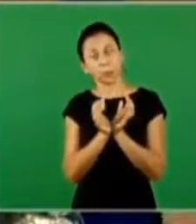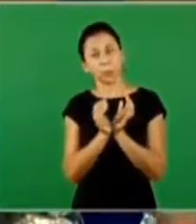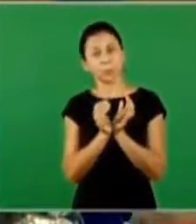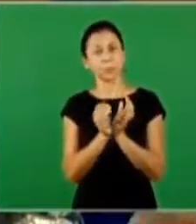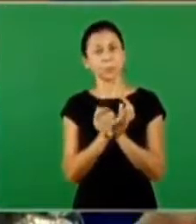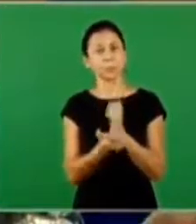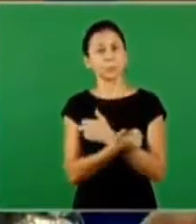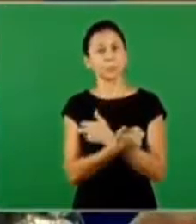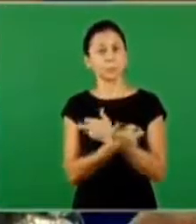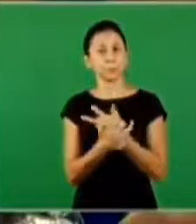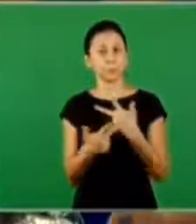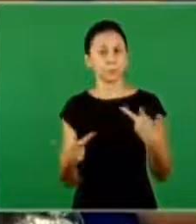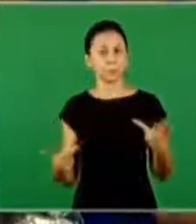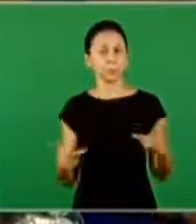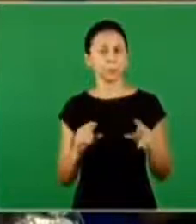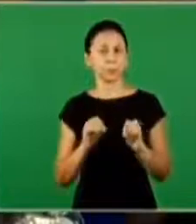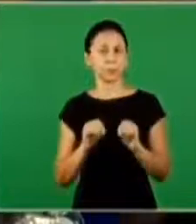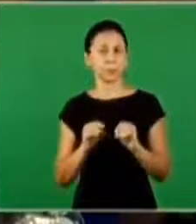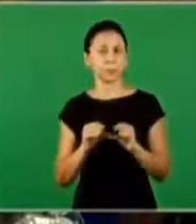elements